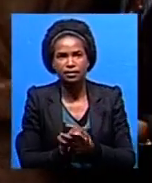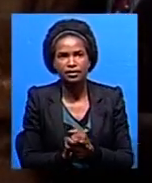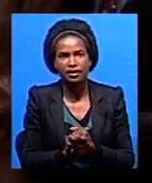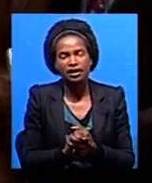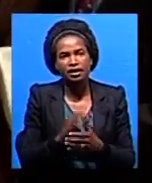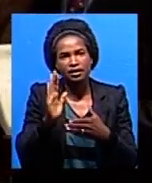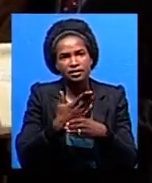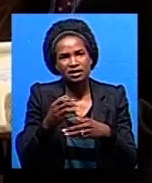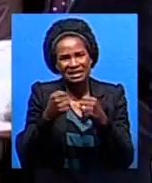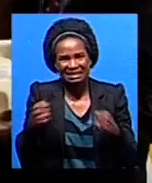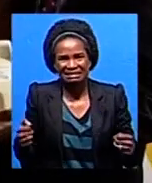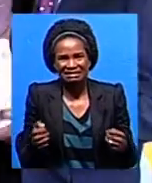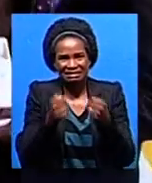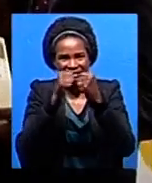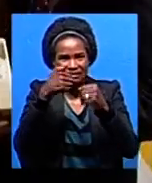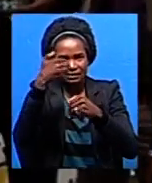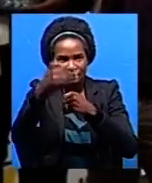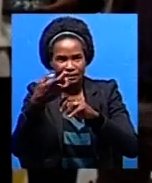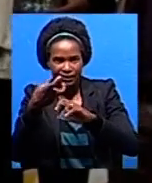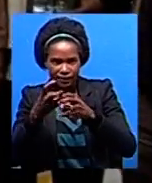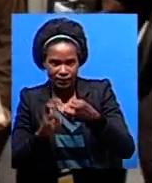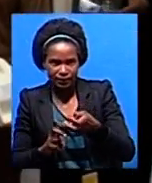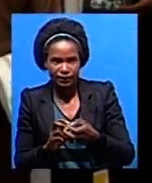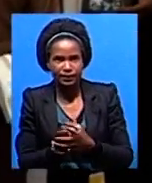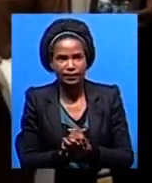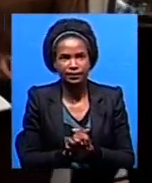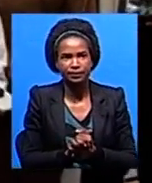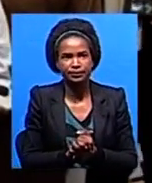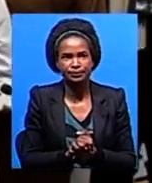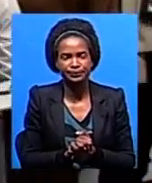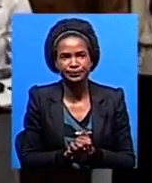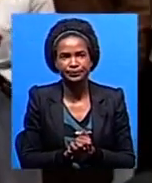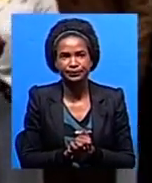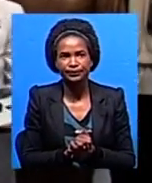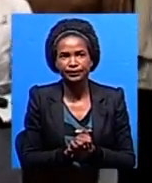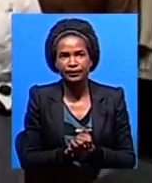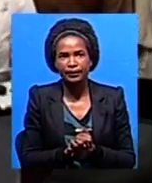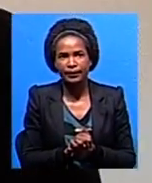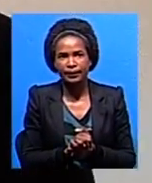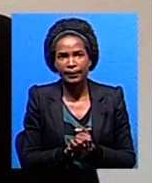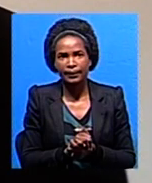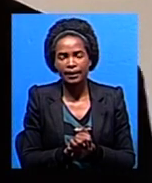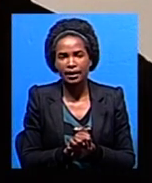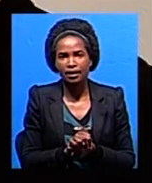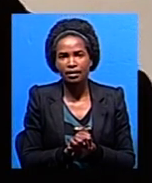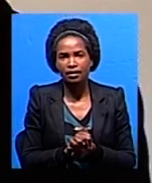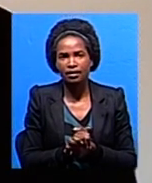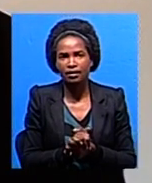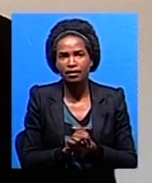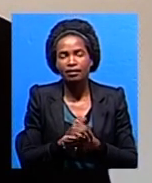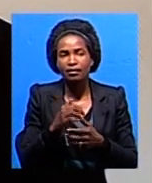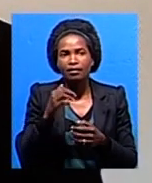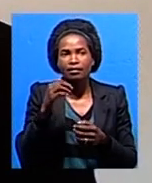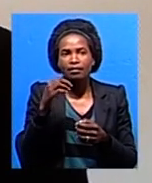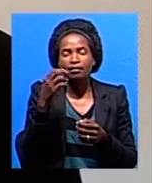road accidents and $1.3 million worth of medical equipment. With all these efforts, its chief